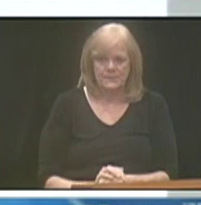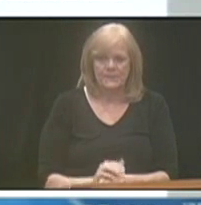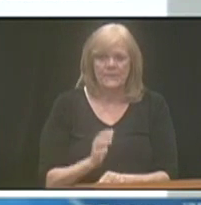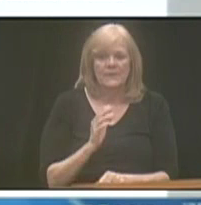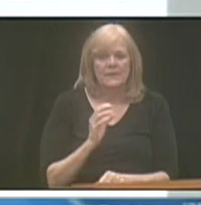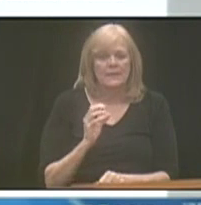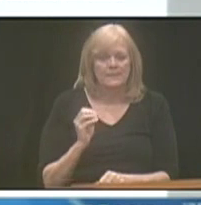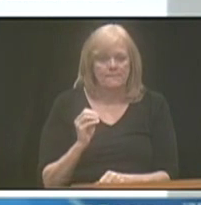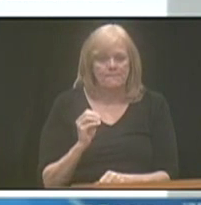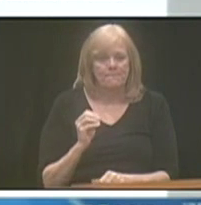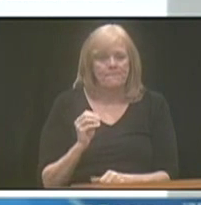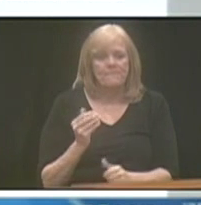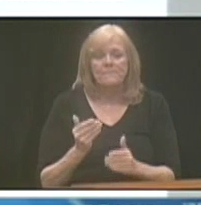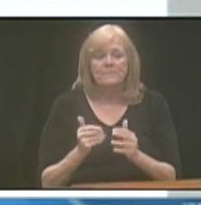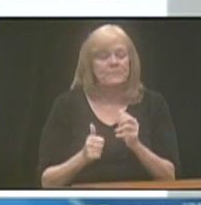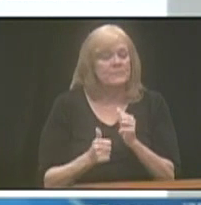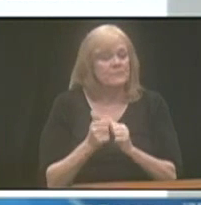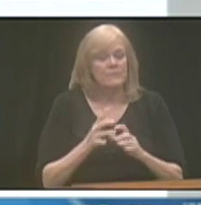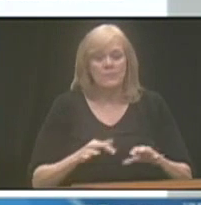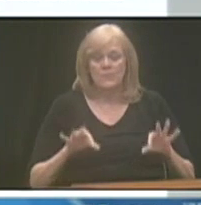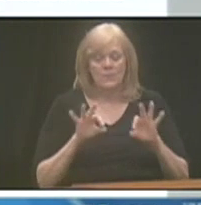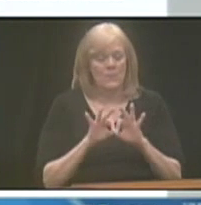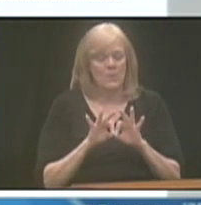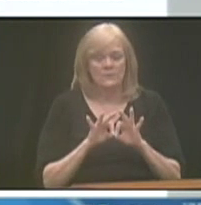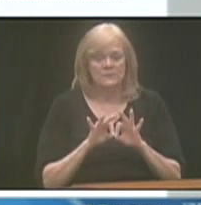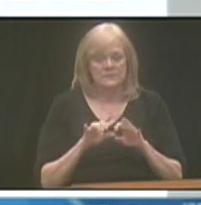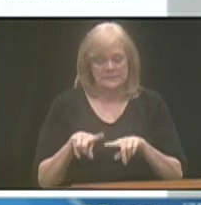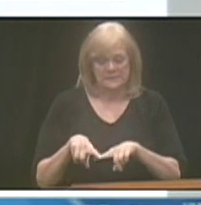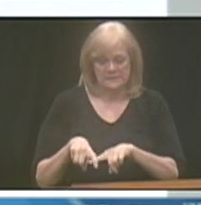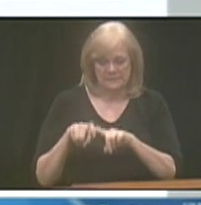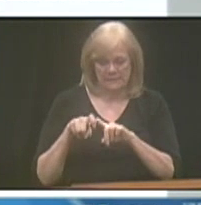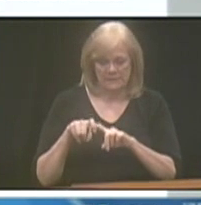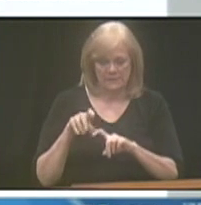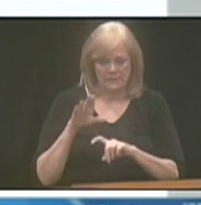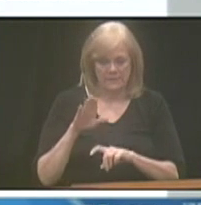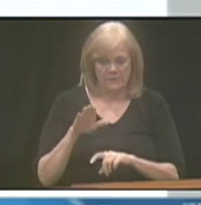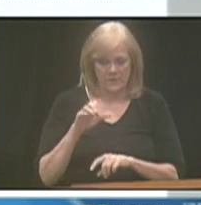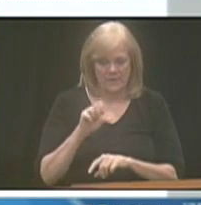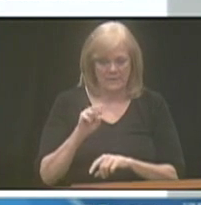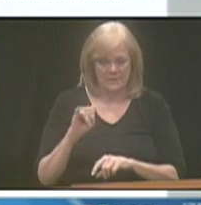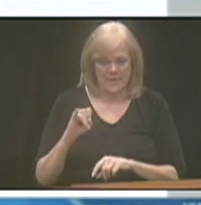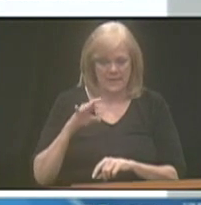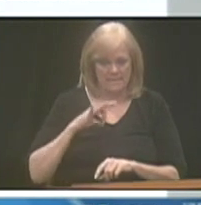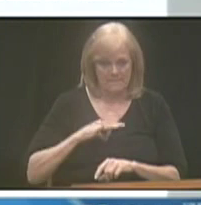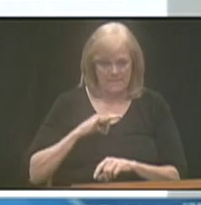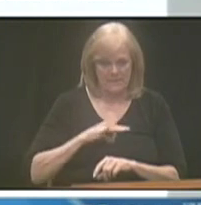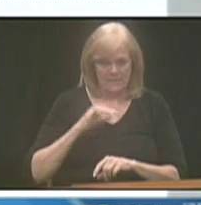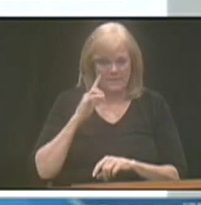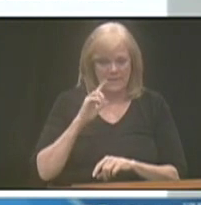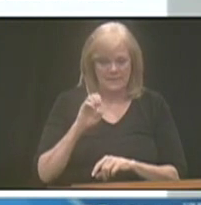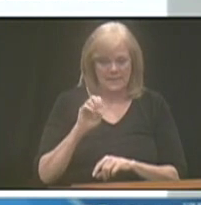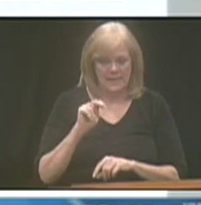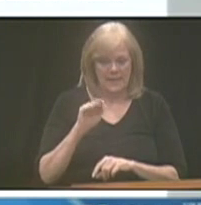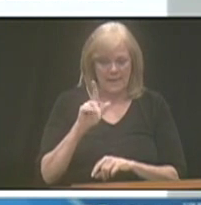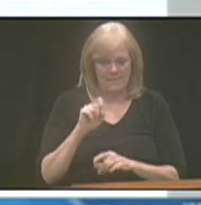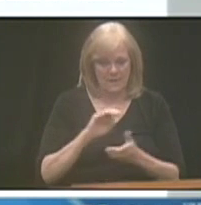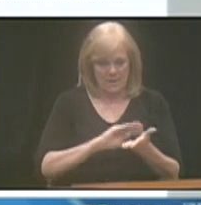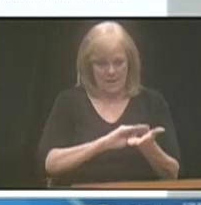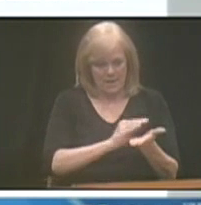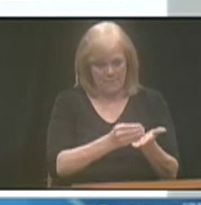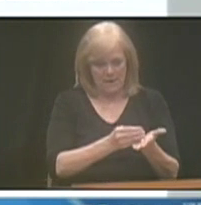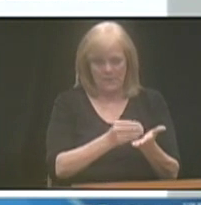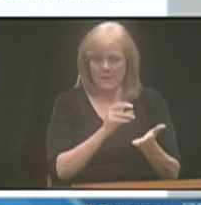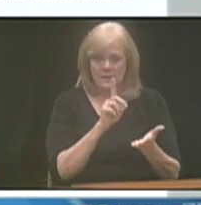And, probably most importantly, a suspension of SSI benefits because of the ENABLE amount